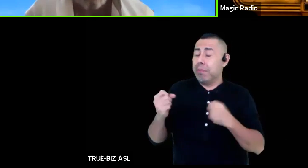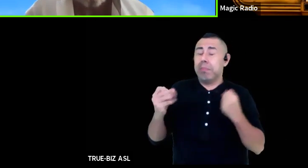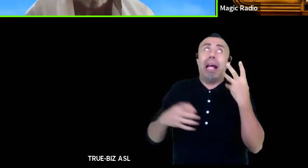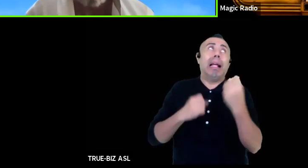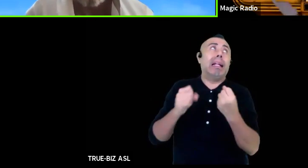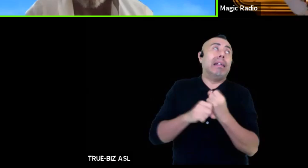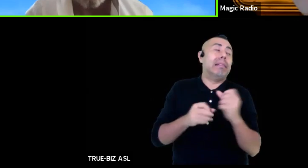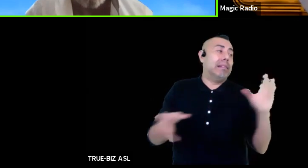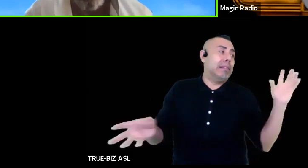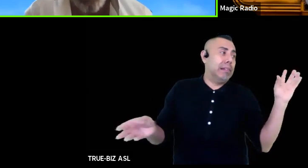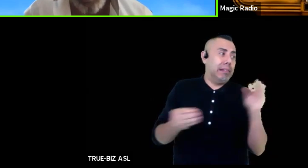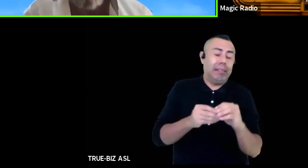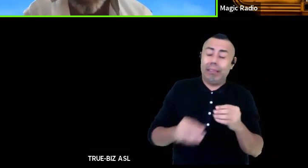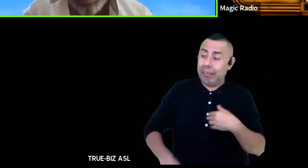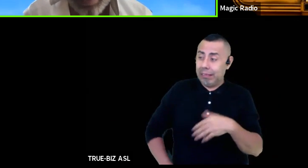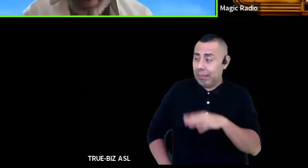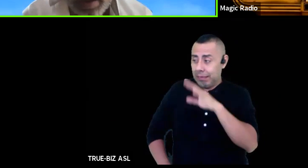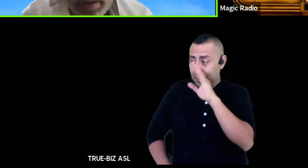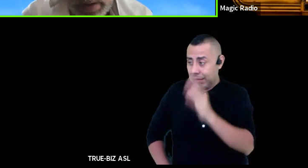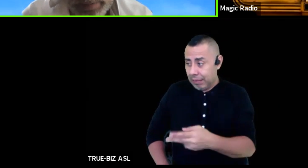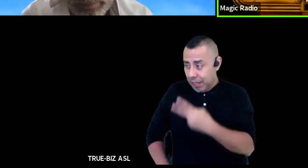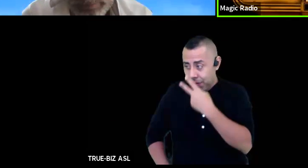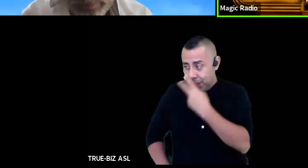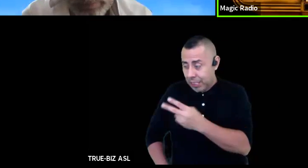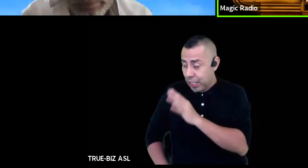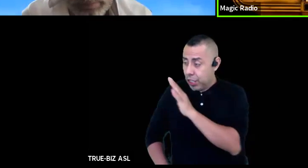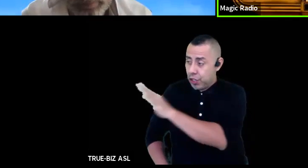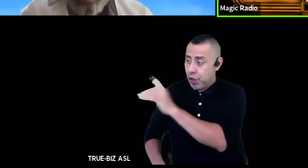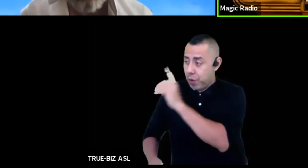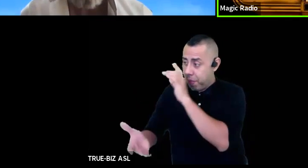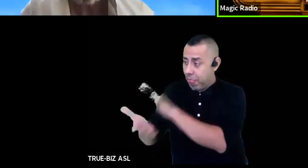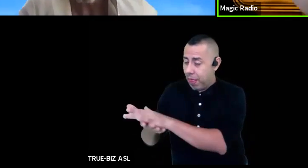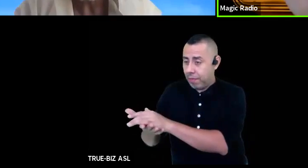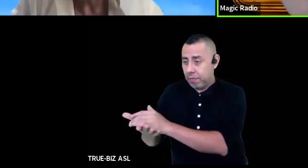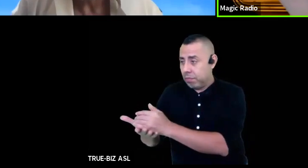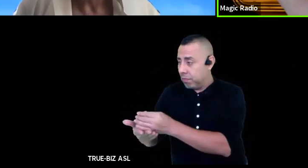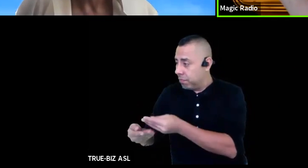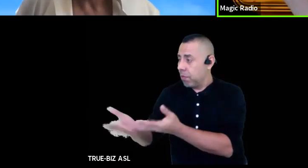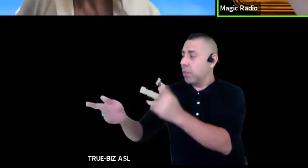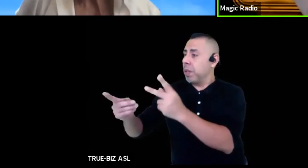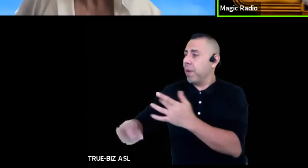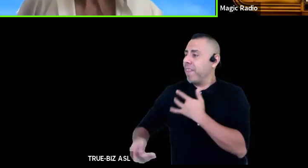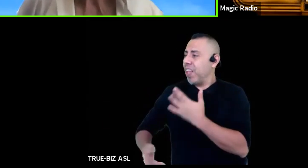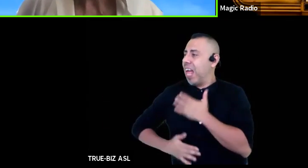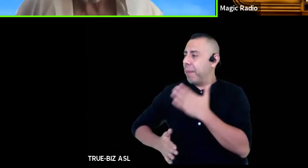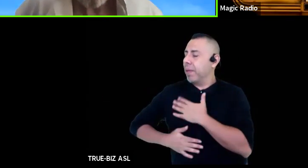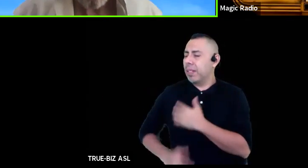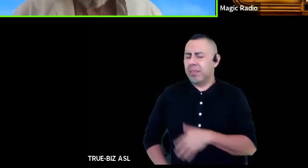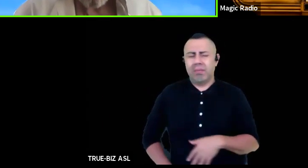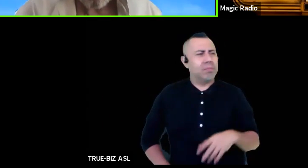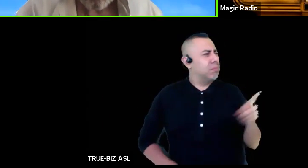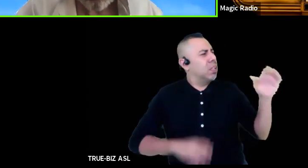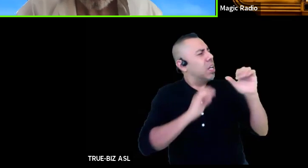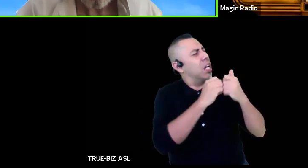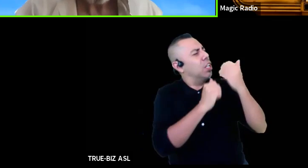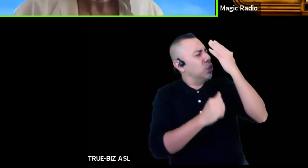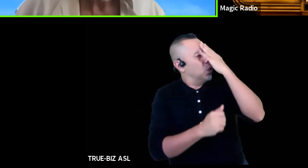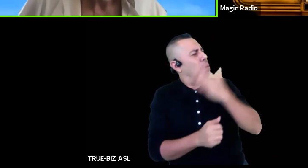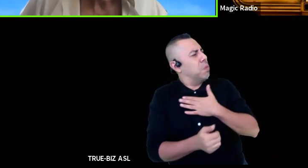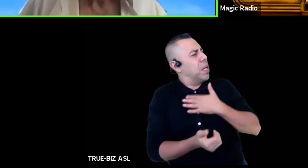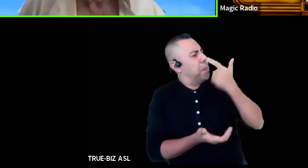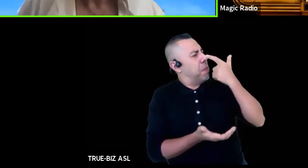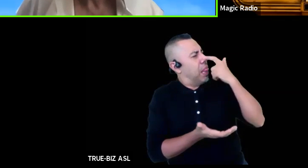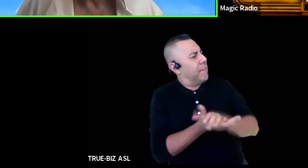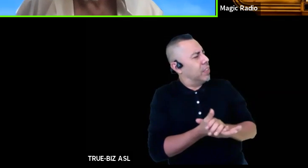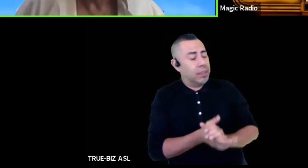believe and actually make anyone happy how do you know what I believe in? I do what do I believe in